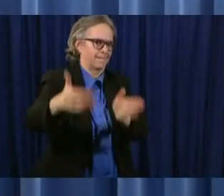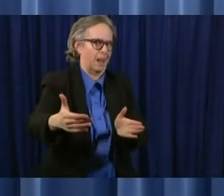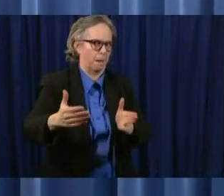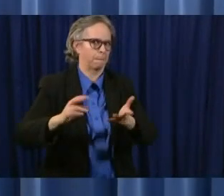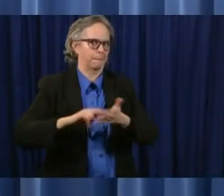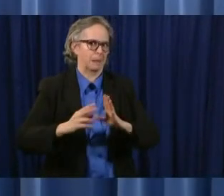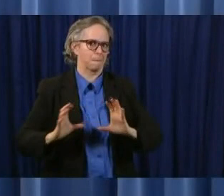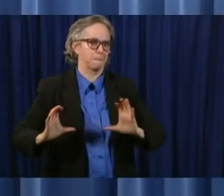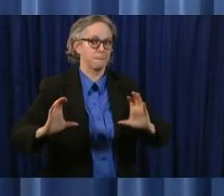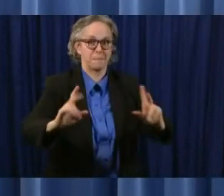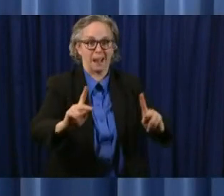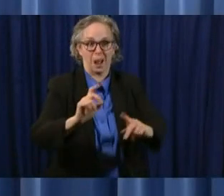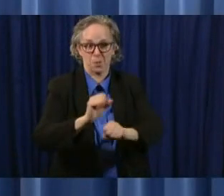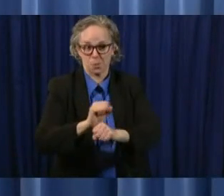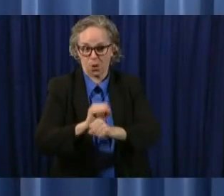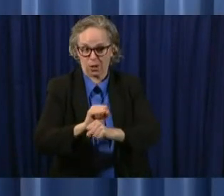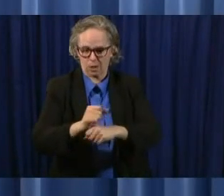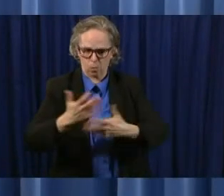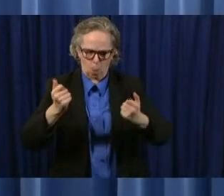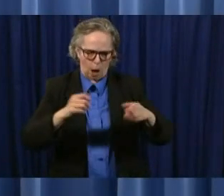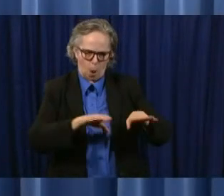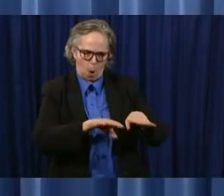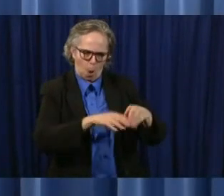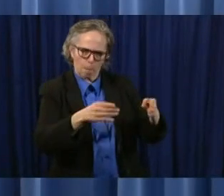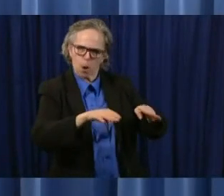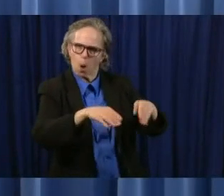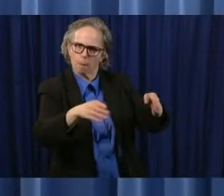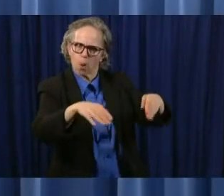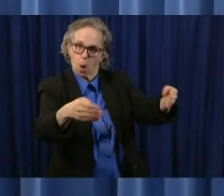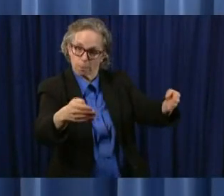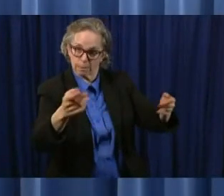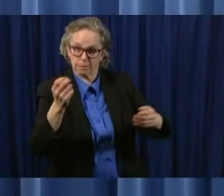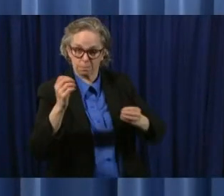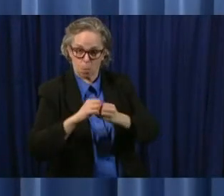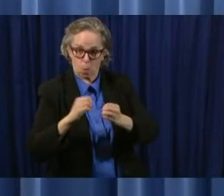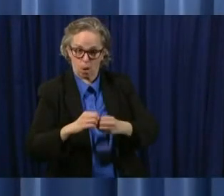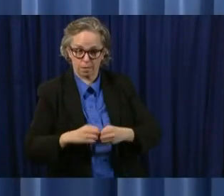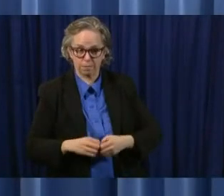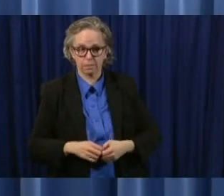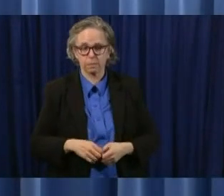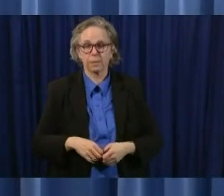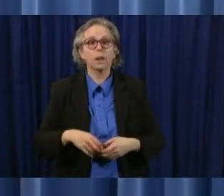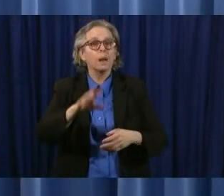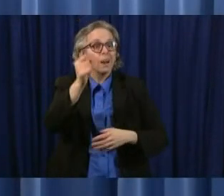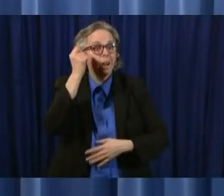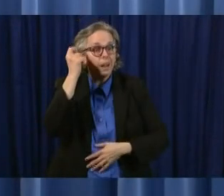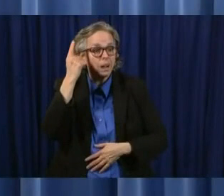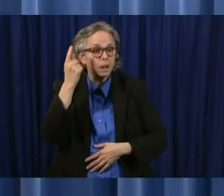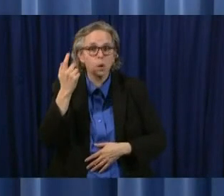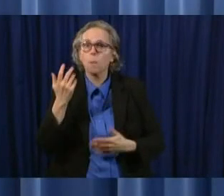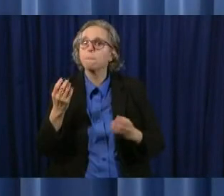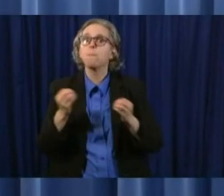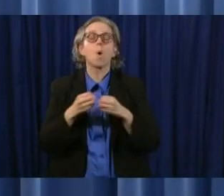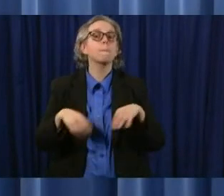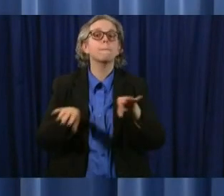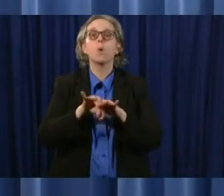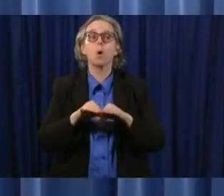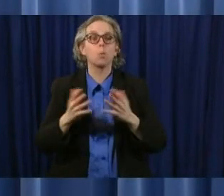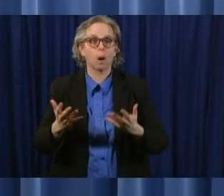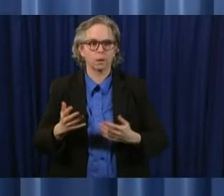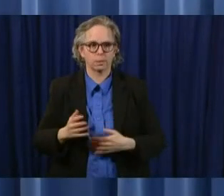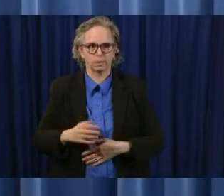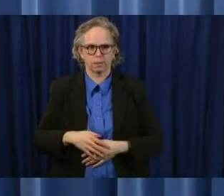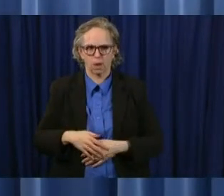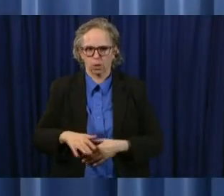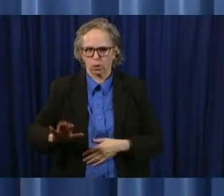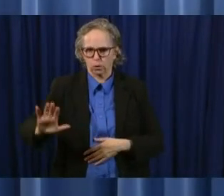it's not only equally important but it's more important what you do uh and how careful you are during this